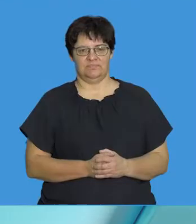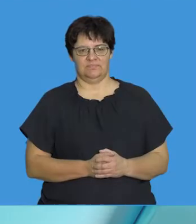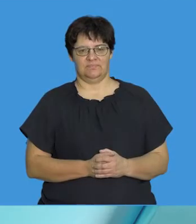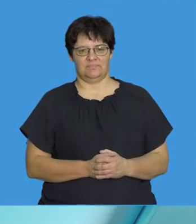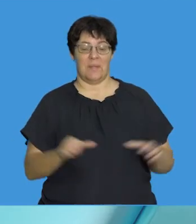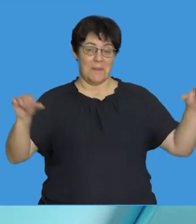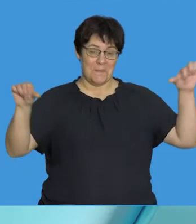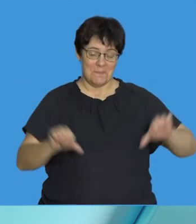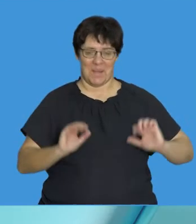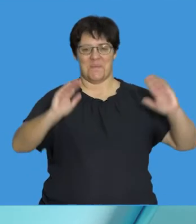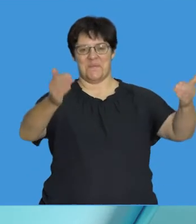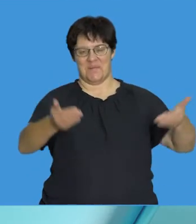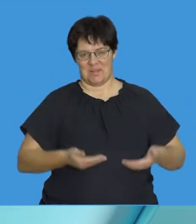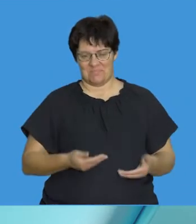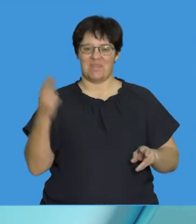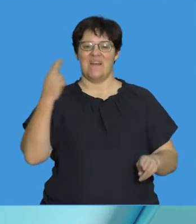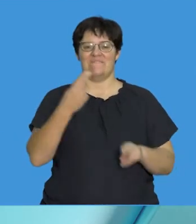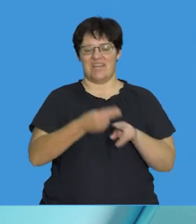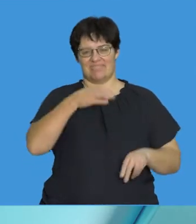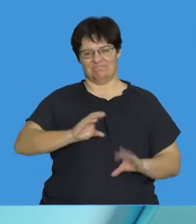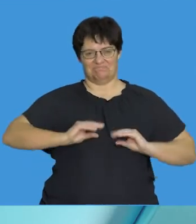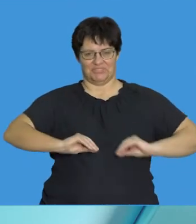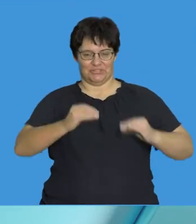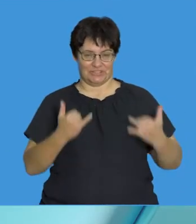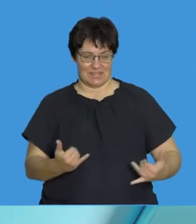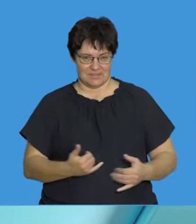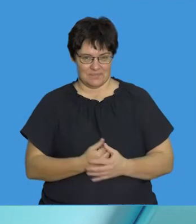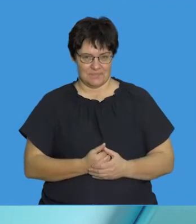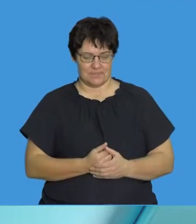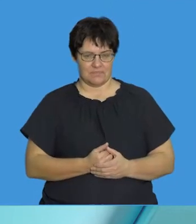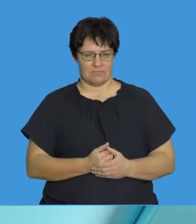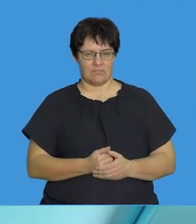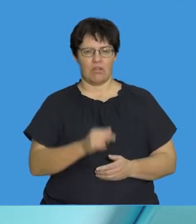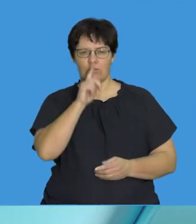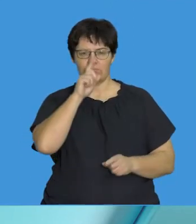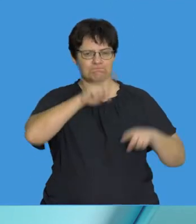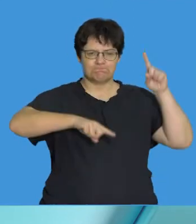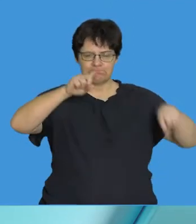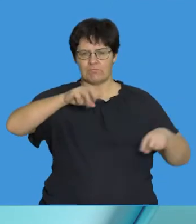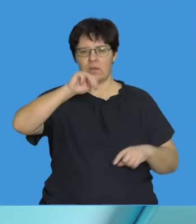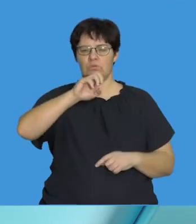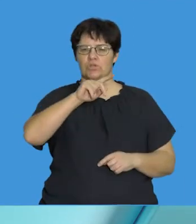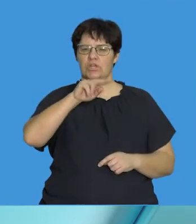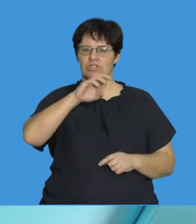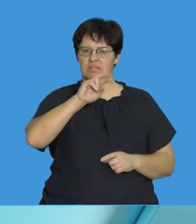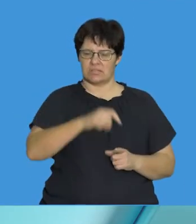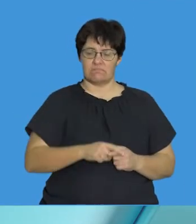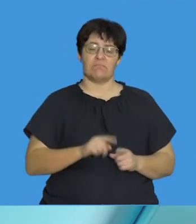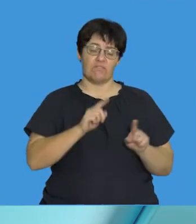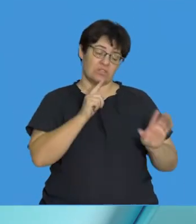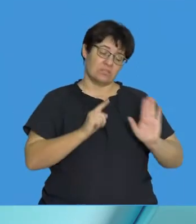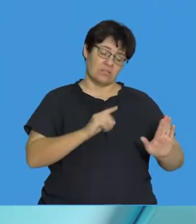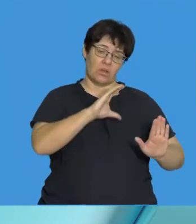Welcome back to Life Science Learners to our final segment for today. We've looked at types of mutations, we've looked at chromosomal mutations,